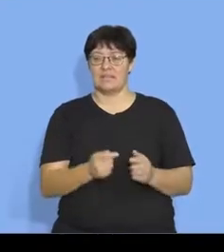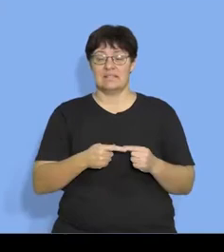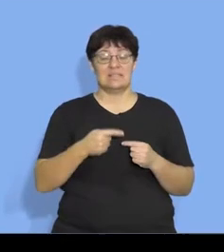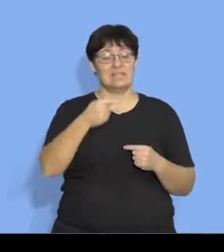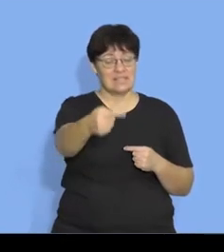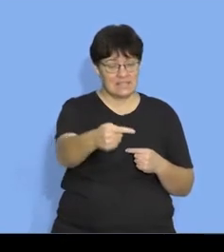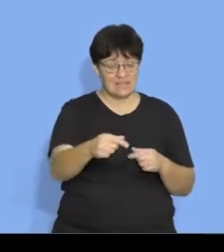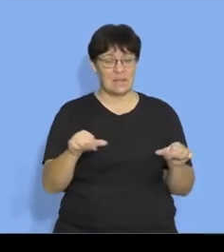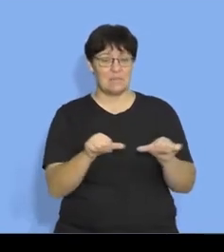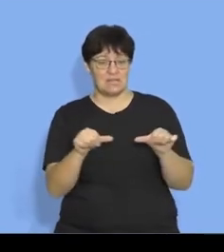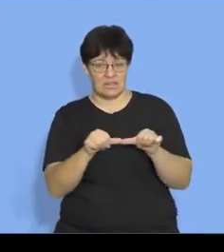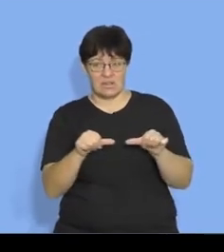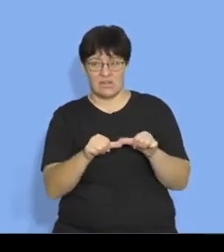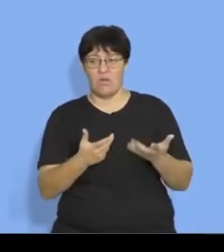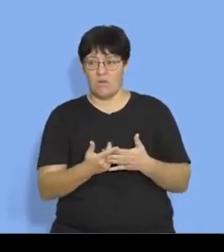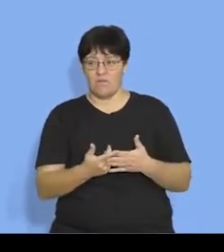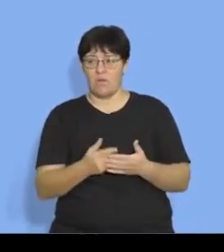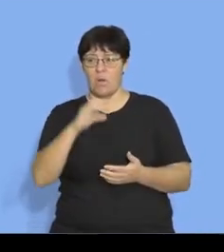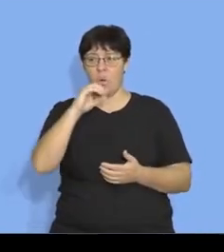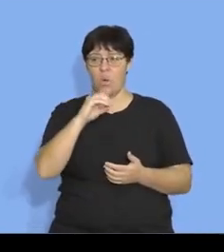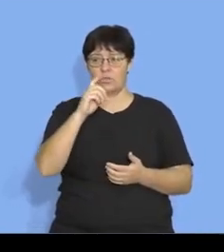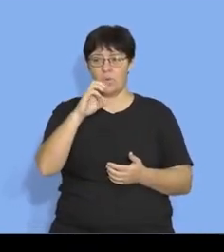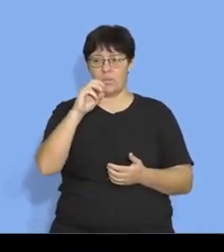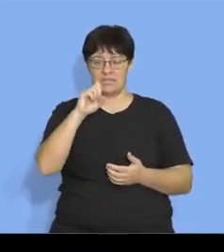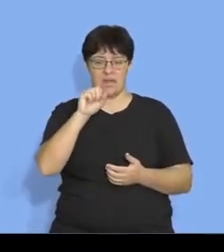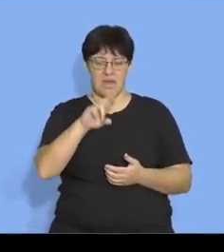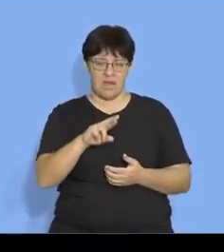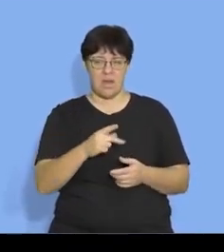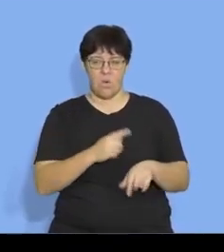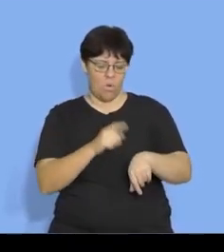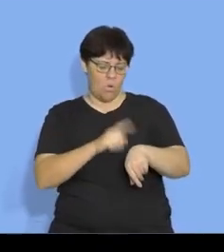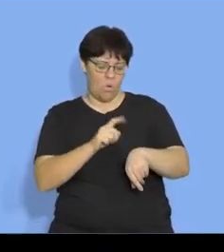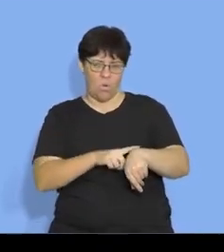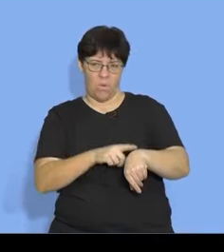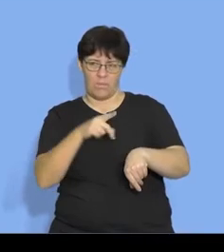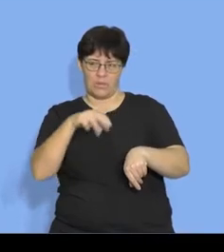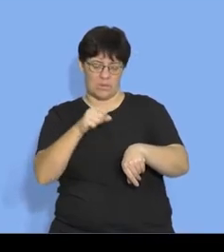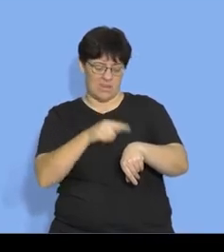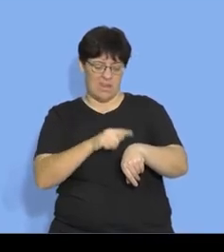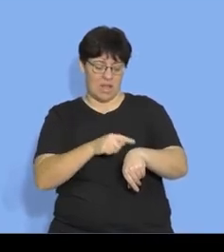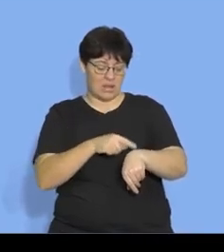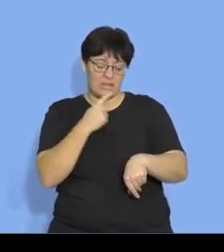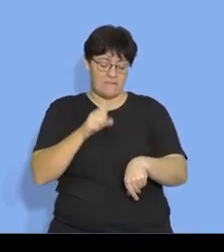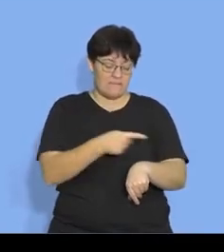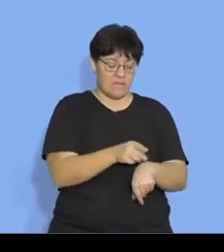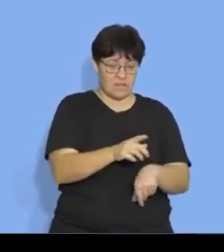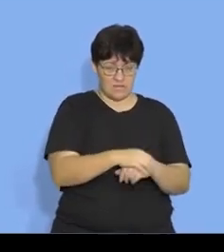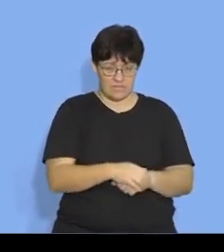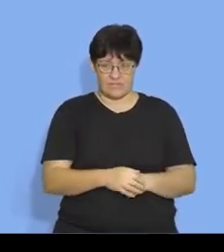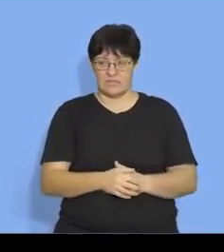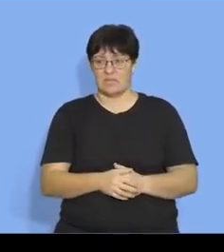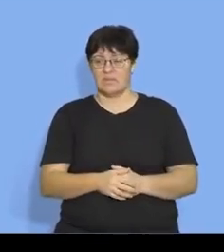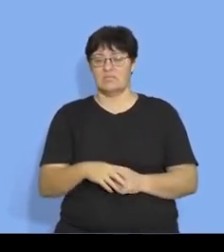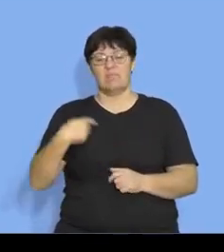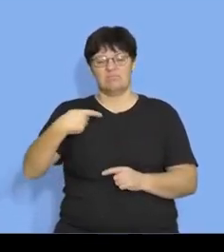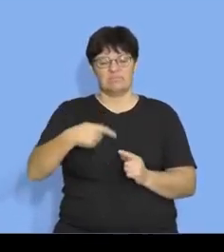so distance measured with a pedometer or an odometer pedometers like your fitness trackers okay odometer